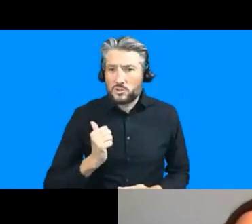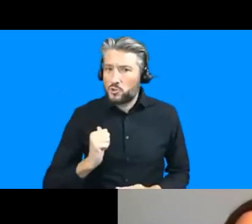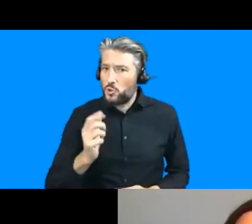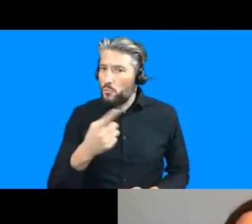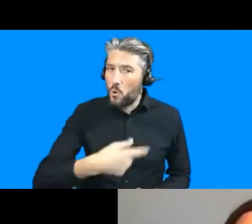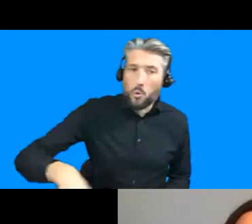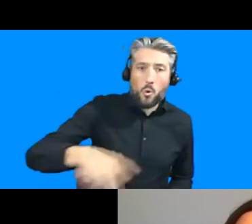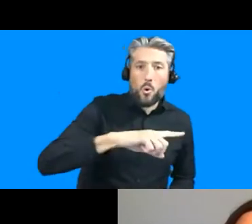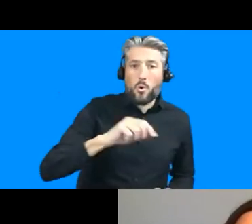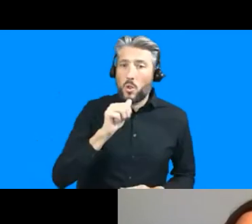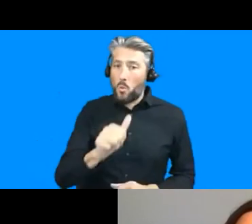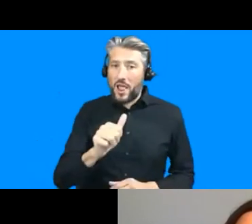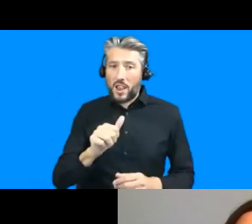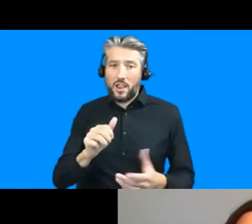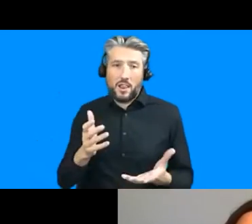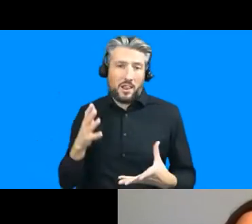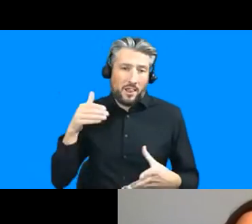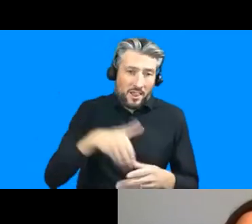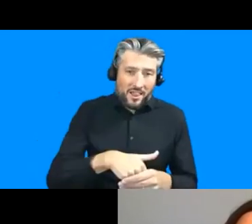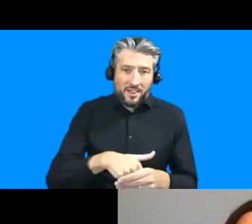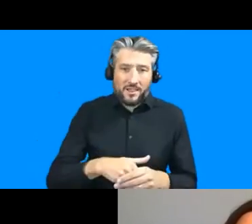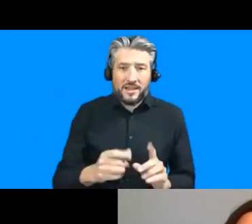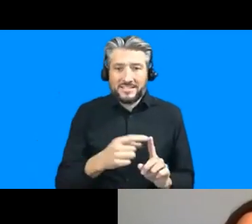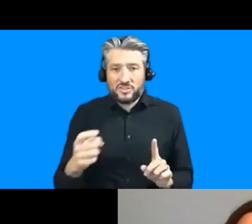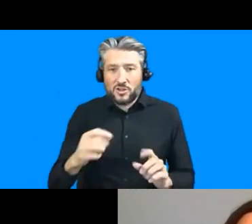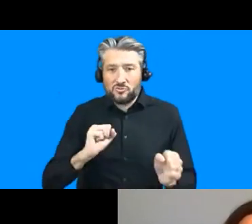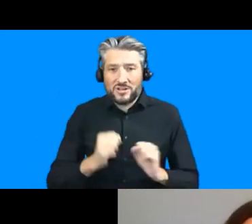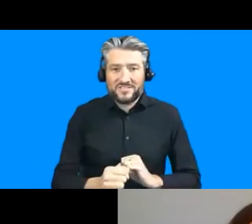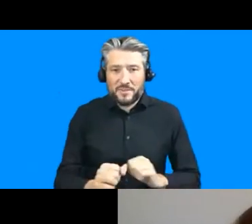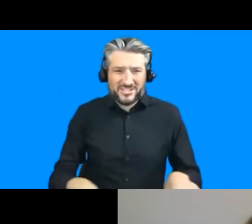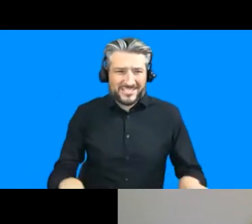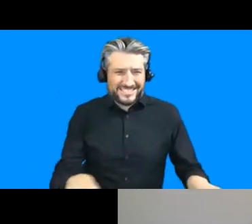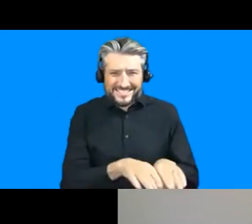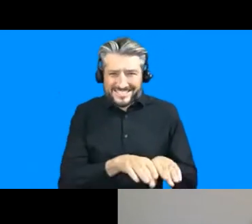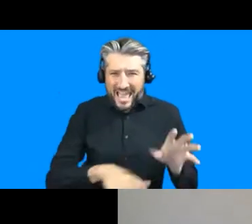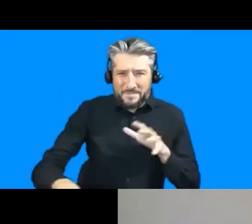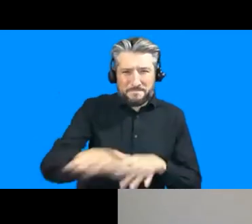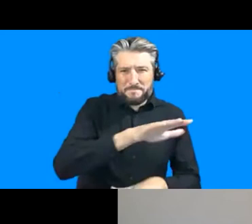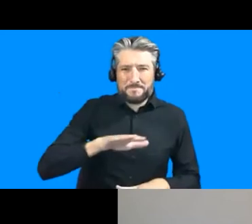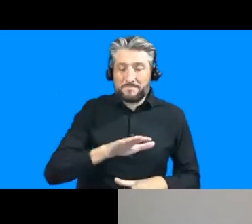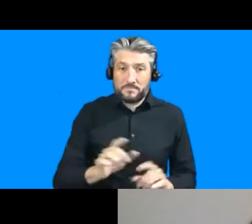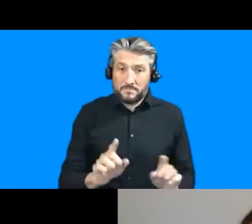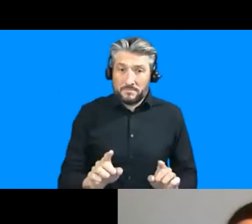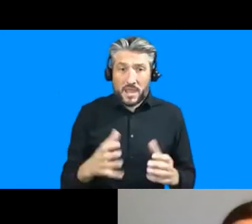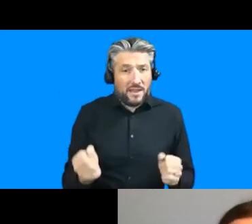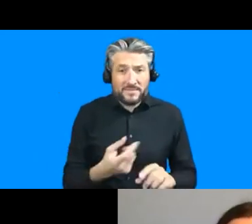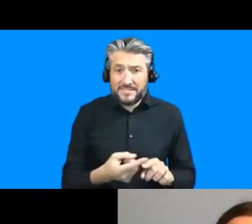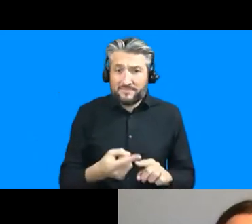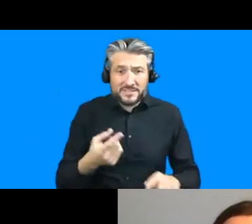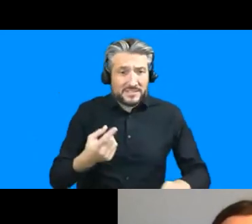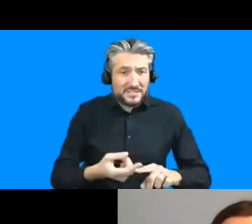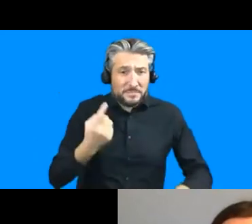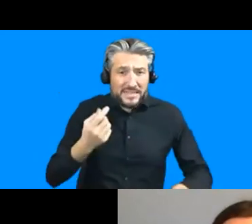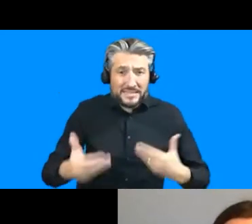into digital transformations the same way that others have because the pace is different and this seems like a very